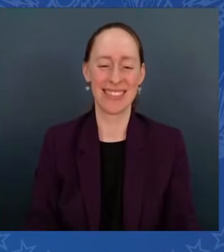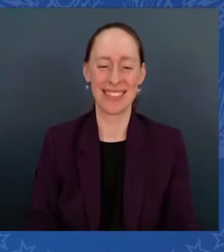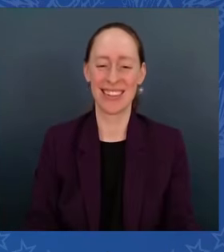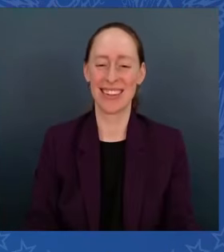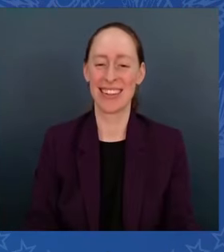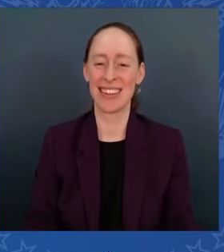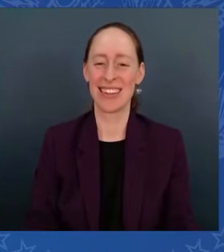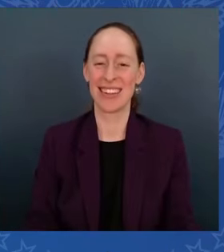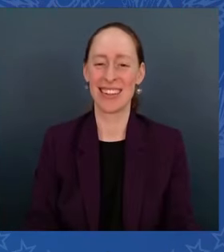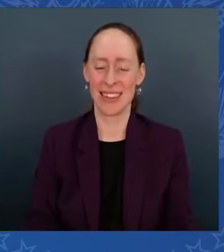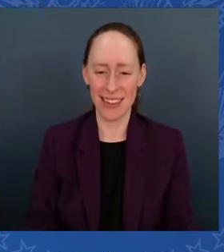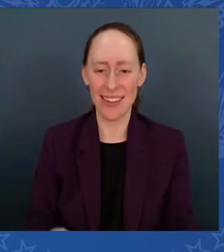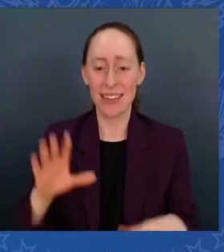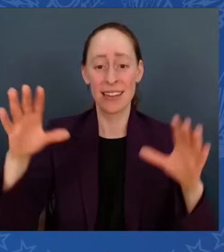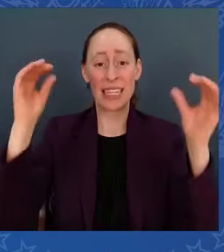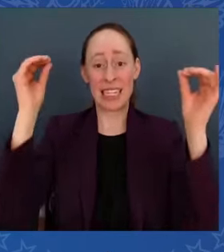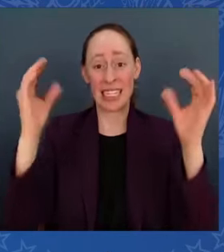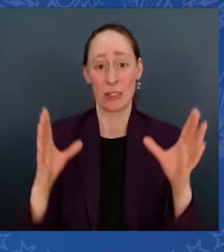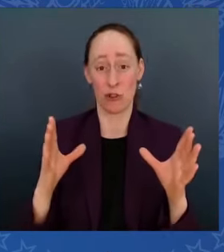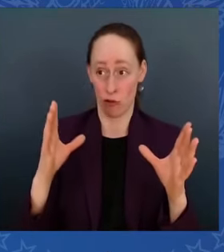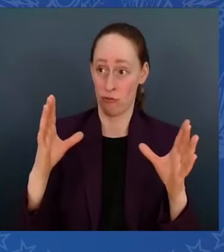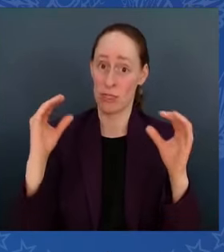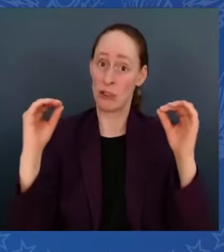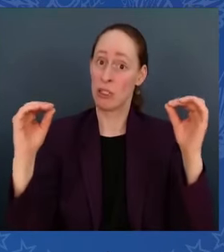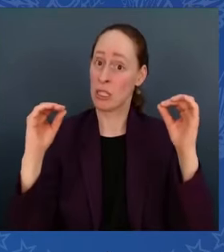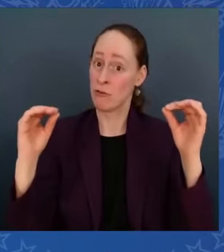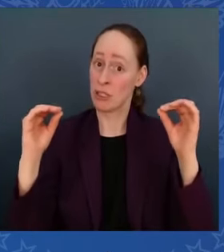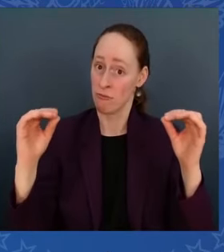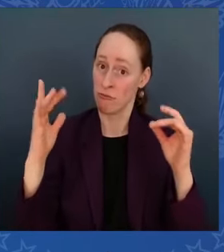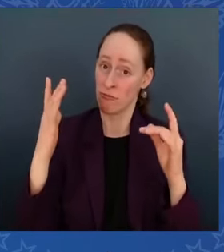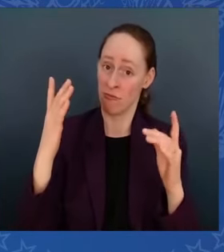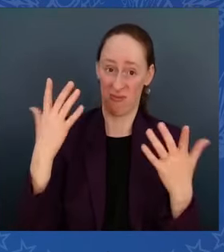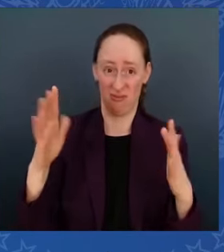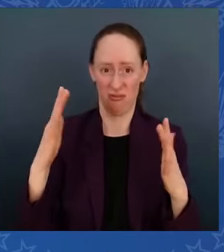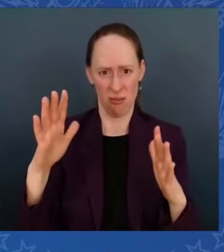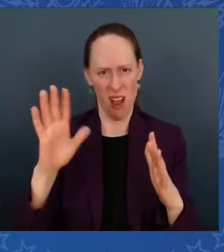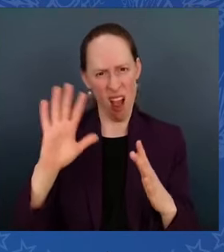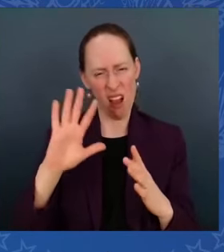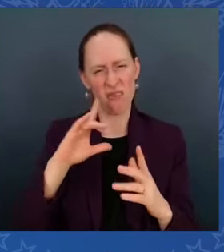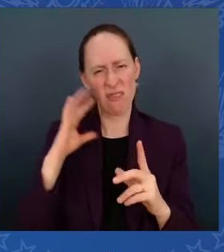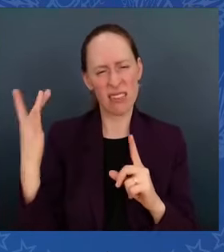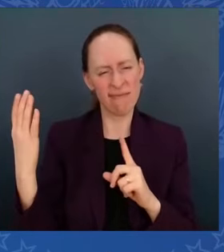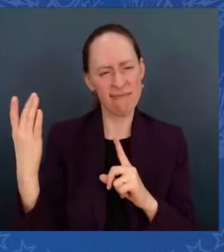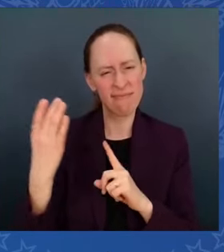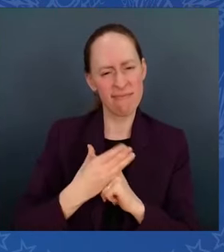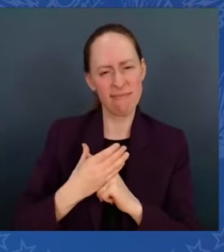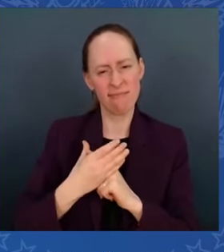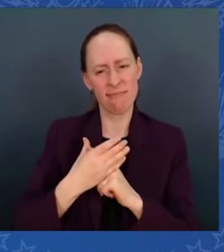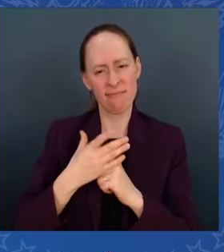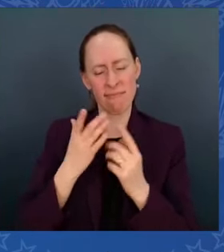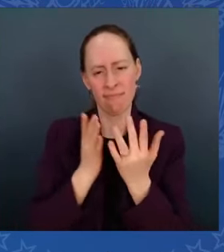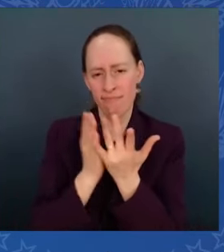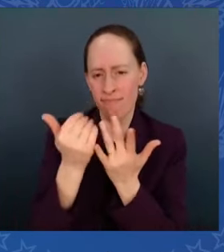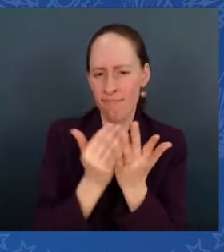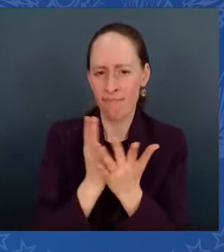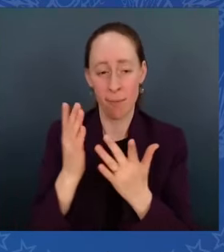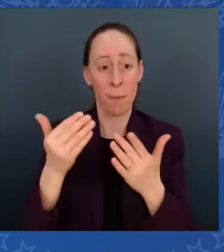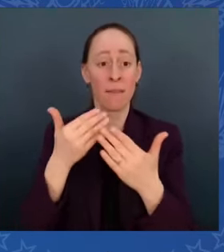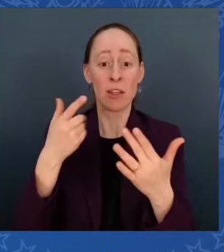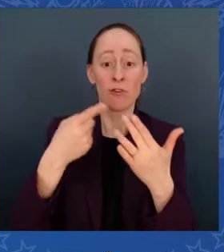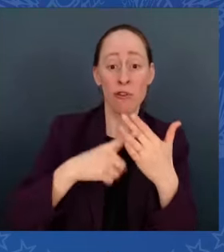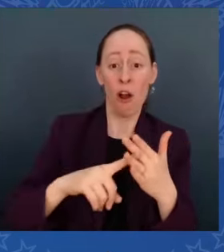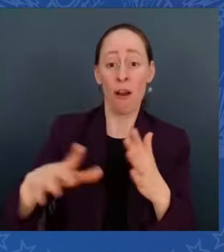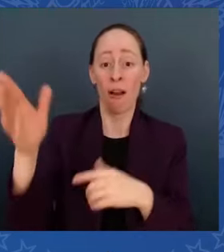what you do. It's who you are. And it matters. Before I get started, I just came from